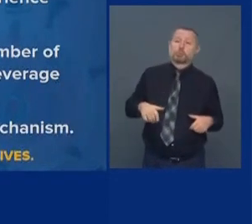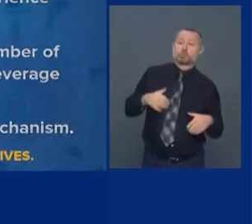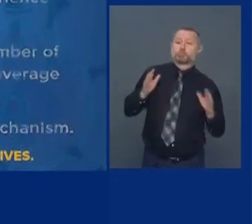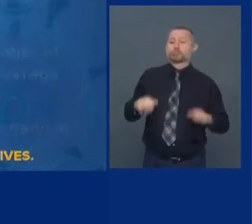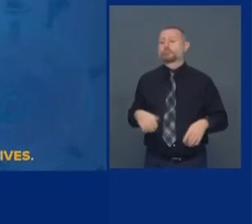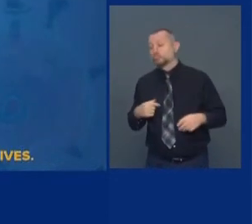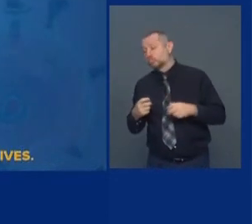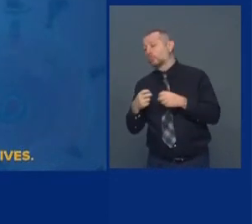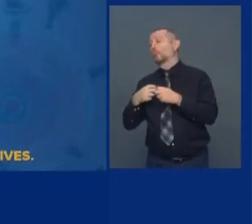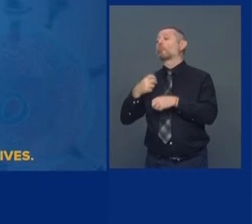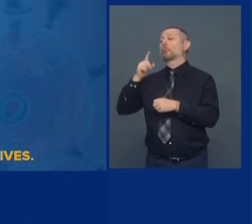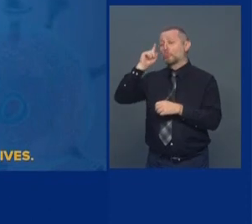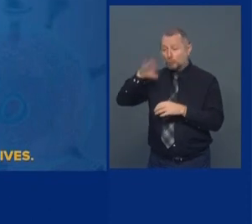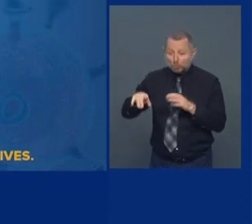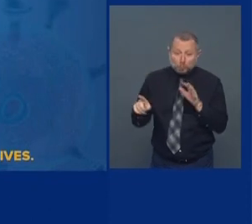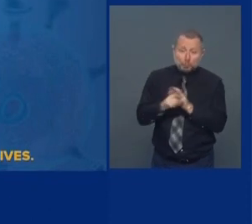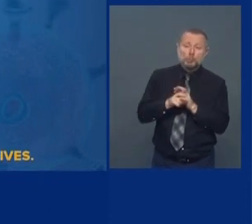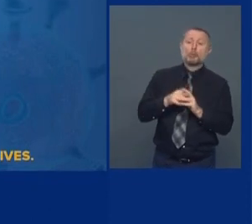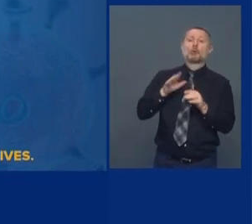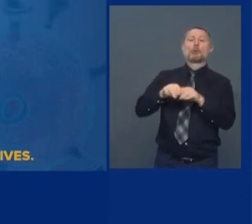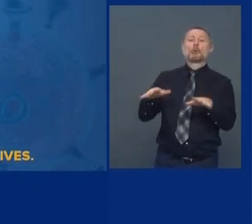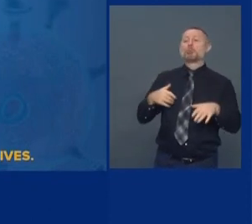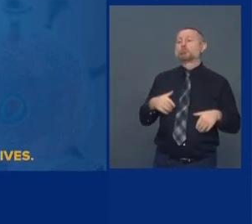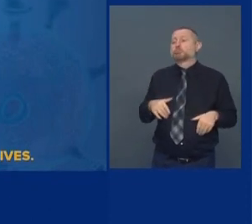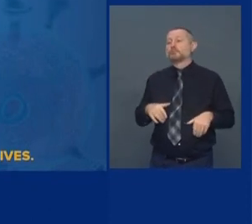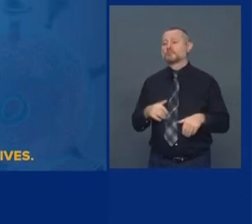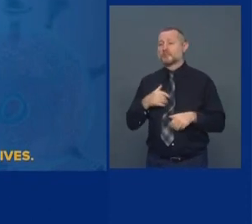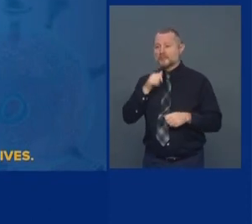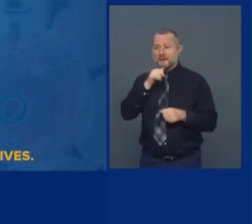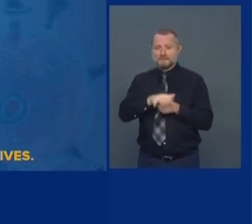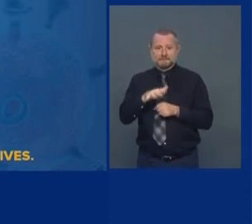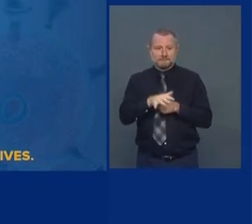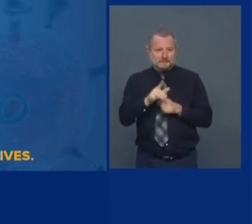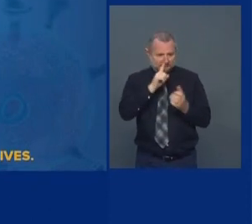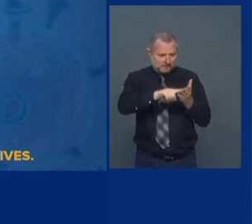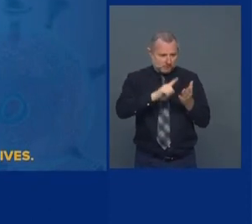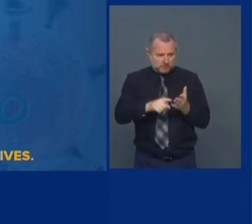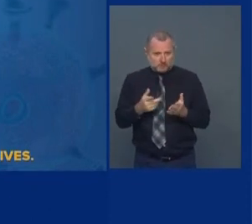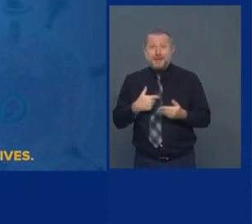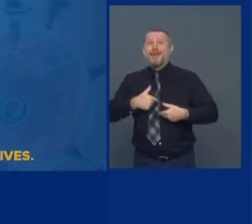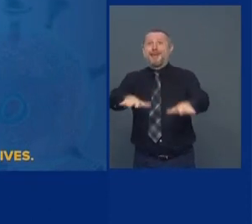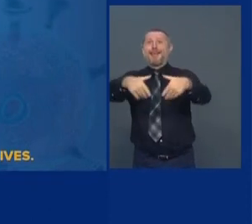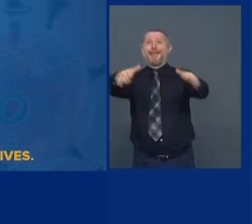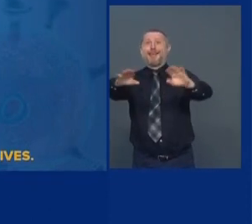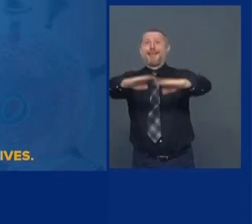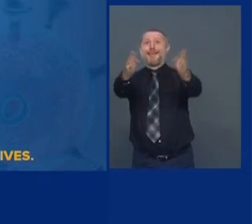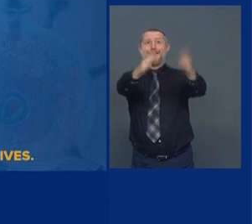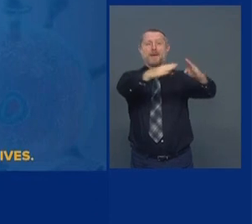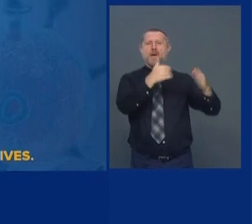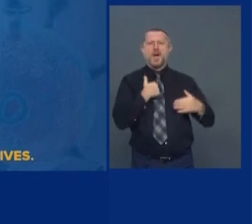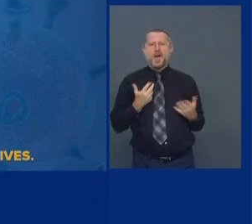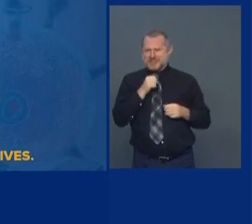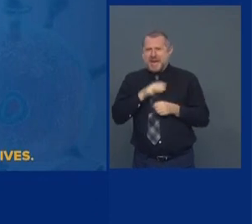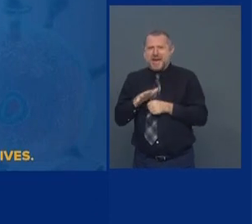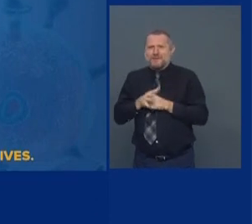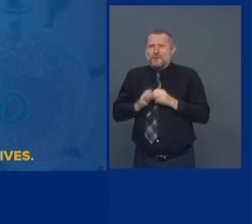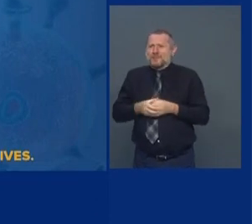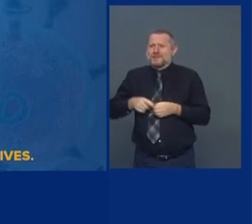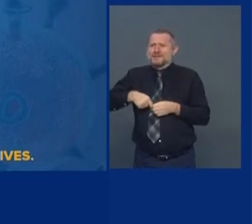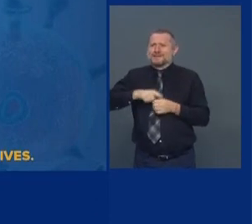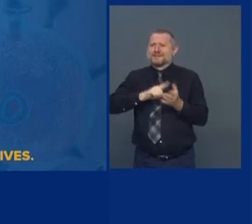no enforcement mechanism. And we're still working through that, because I believe local governments could